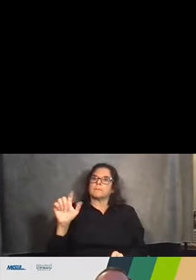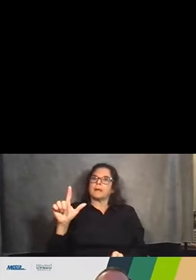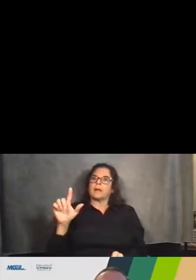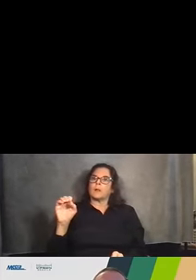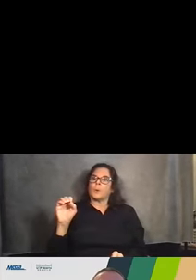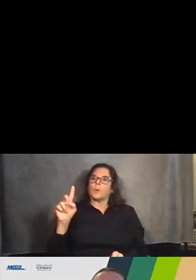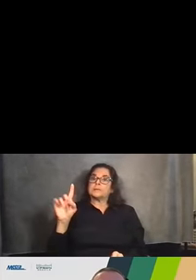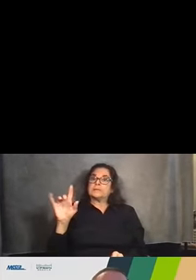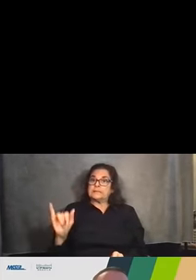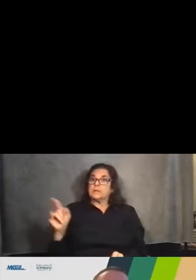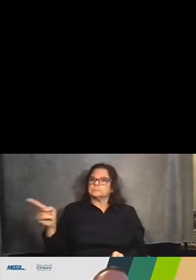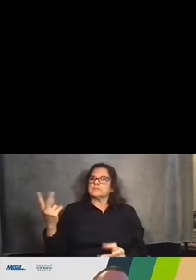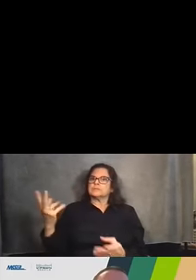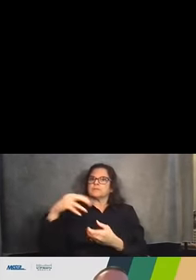tonight.